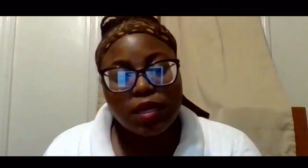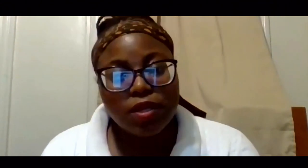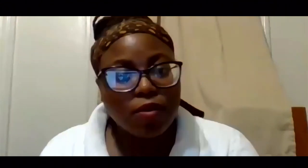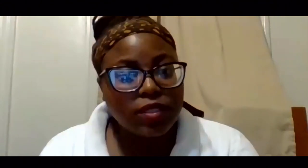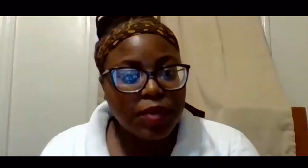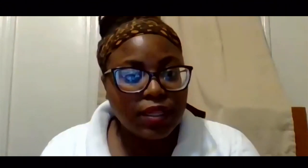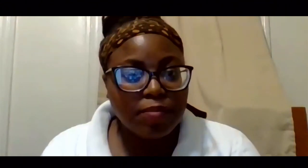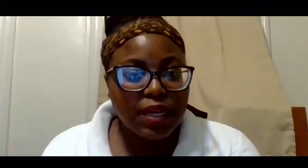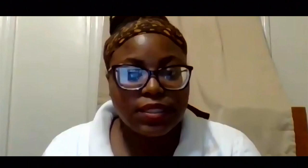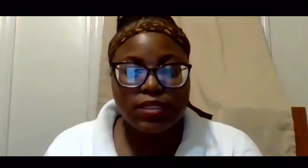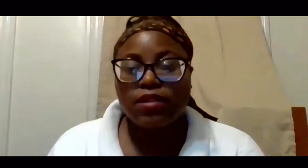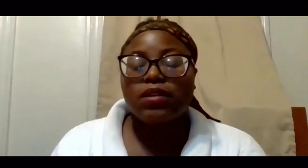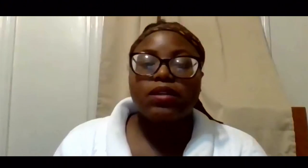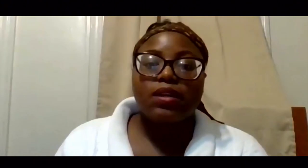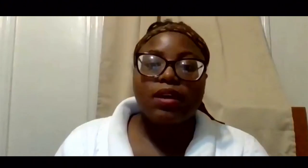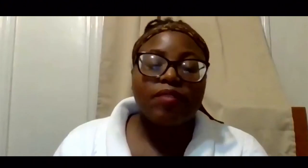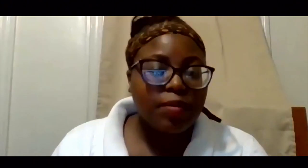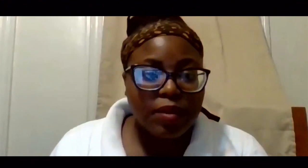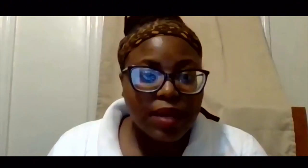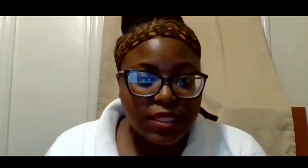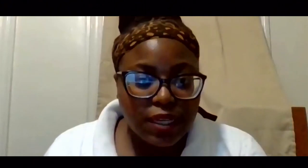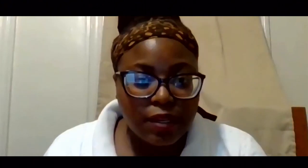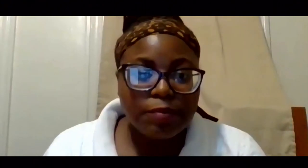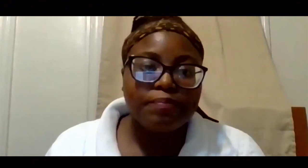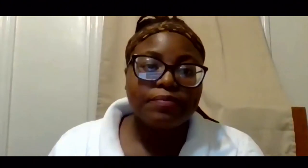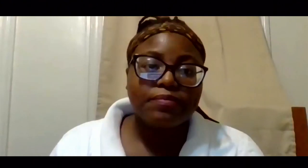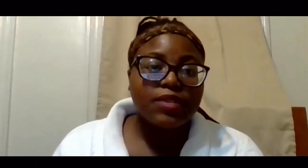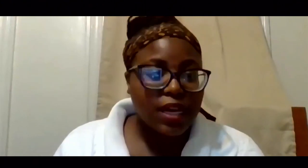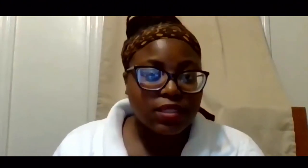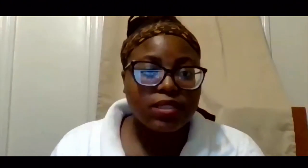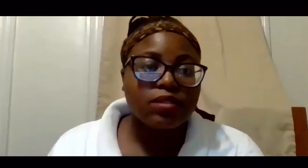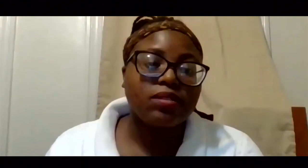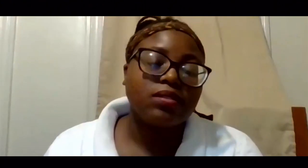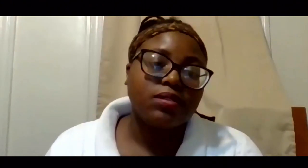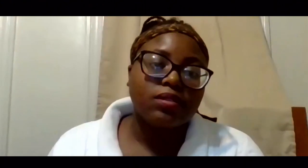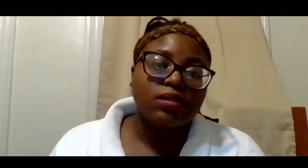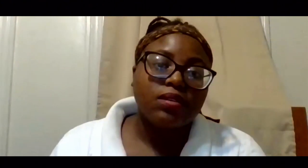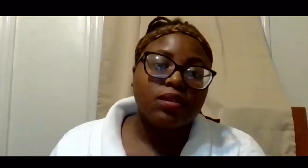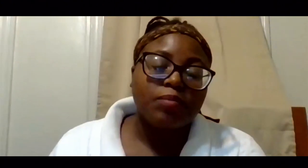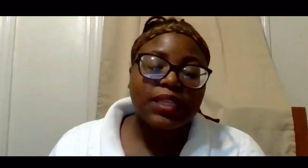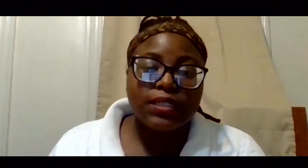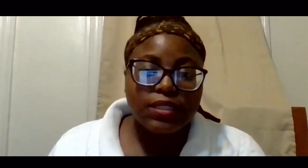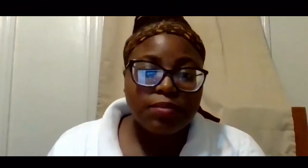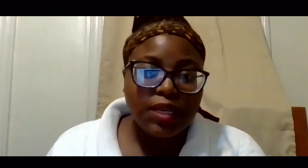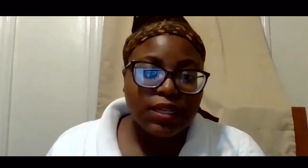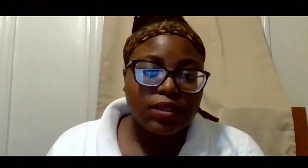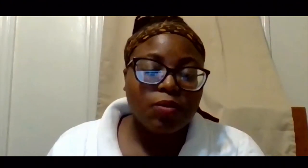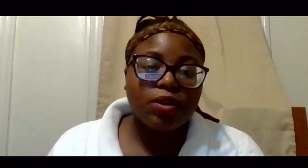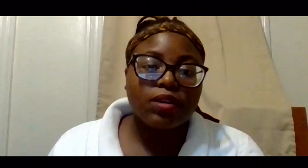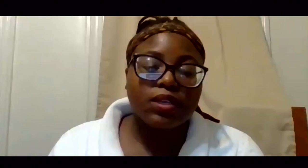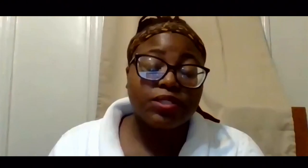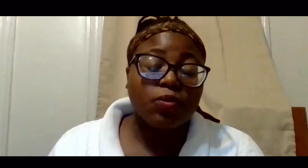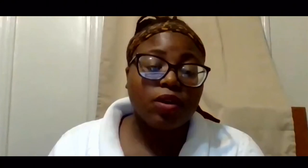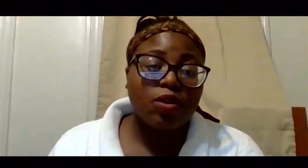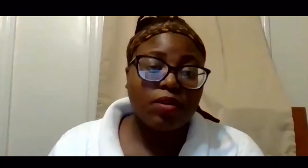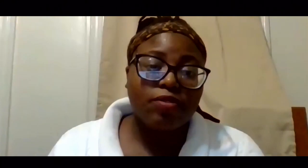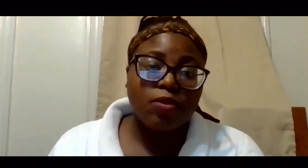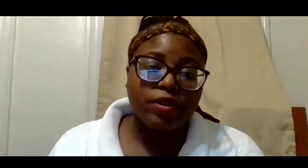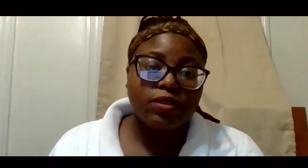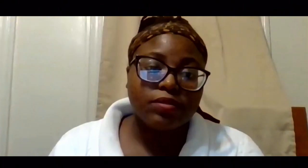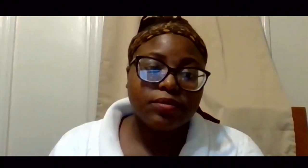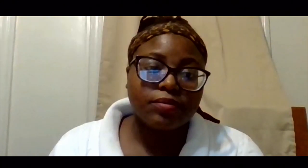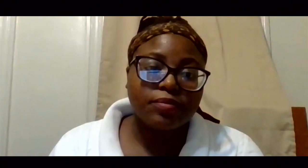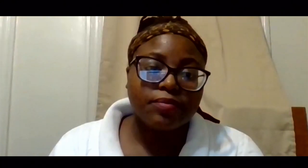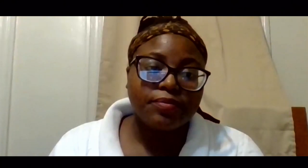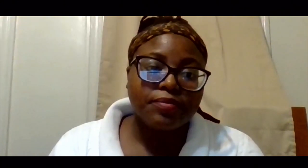Have those steps always been the best? Have they been messy? Yes. But that doesn't mean that the work, there isn't work going